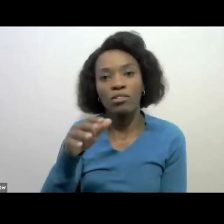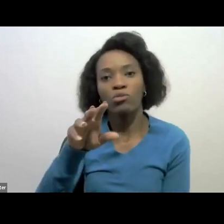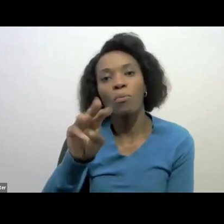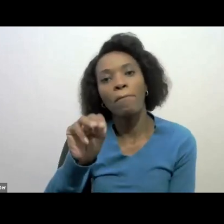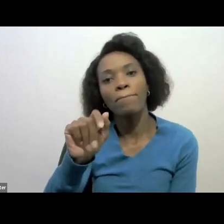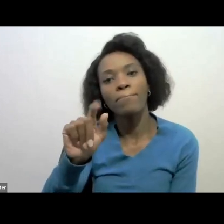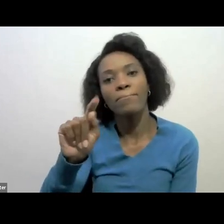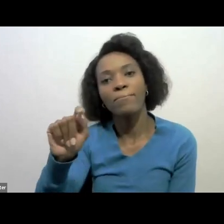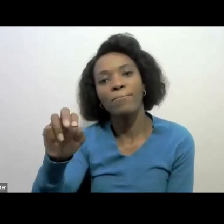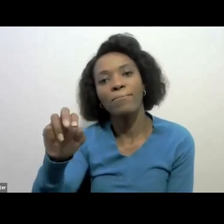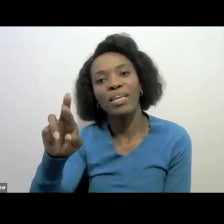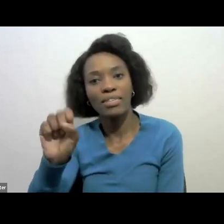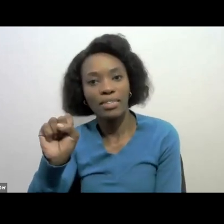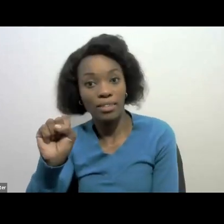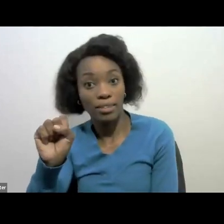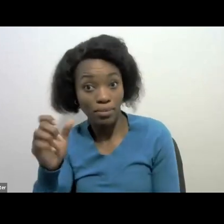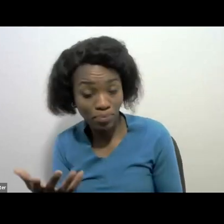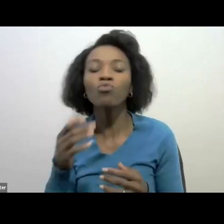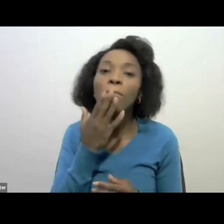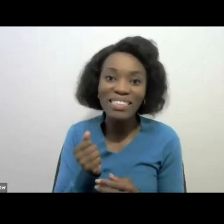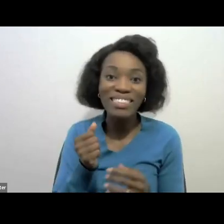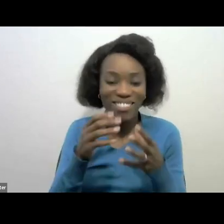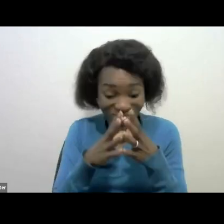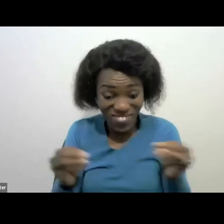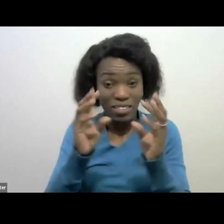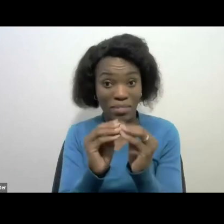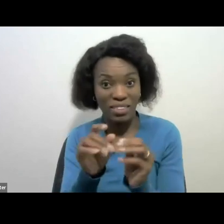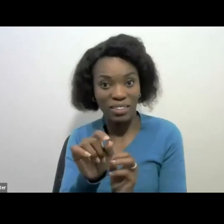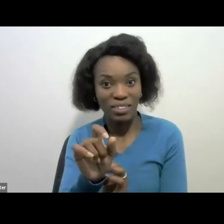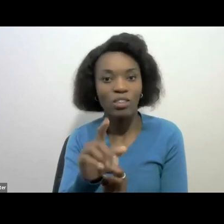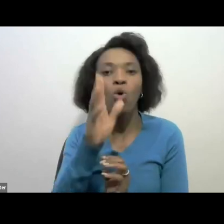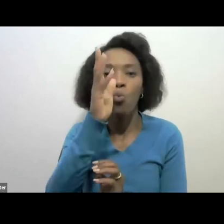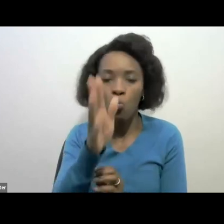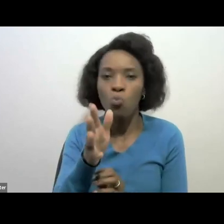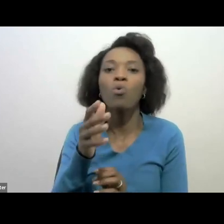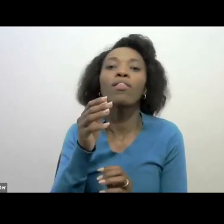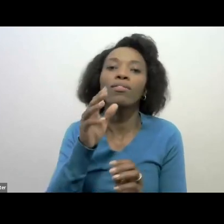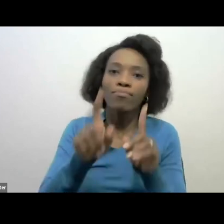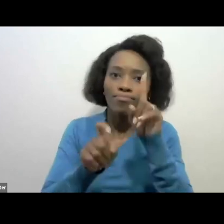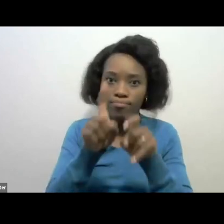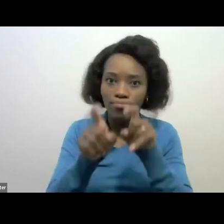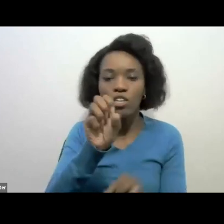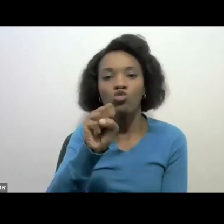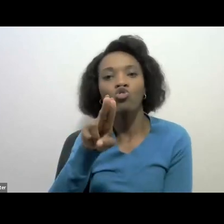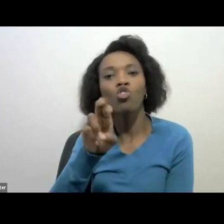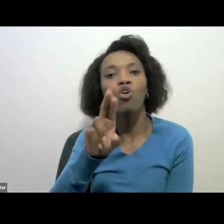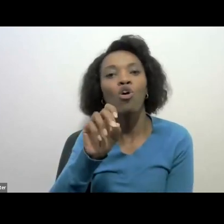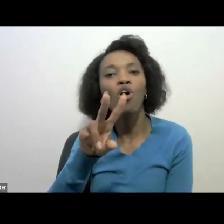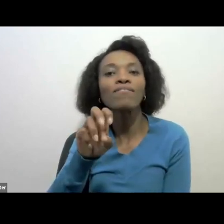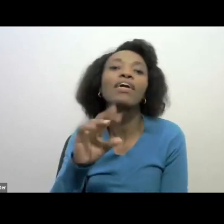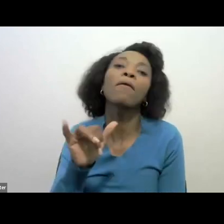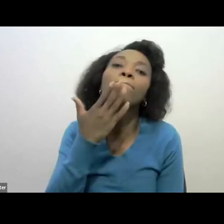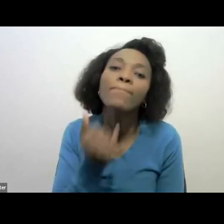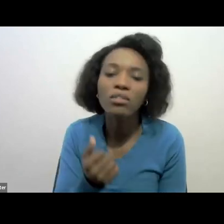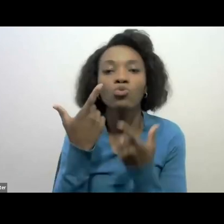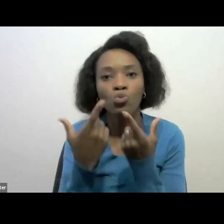complete our survey, as it also helps us to improve. It also helps us to hear you out. It also helps